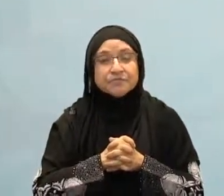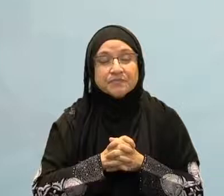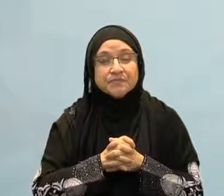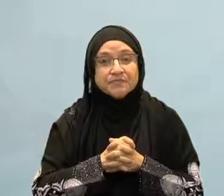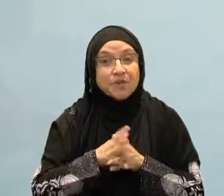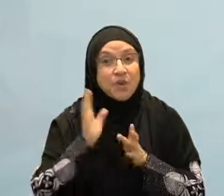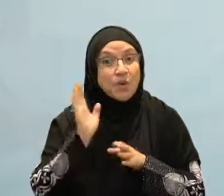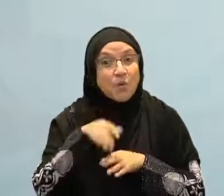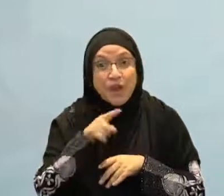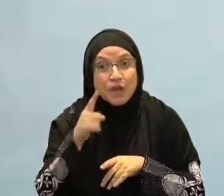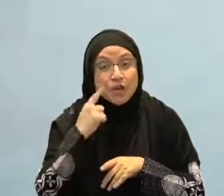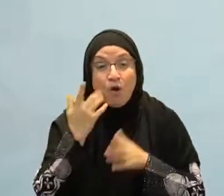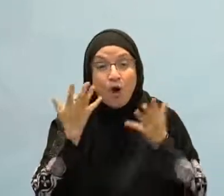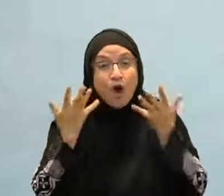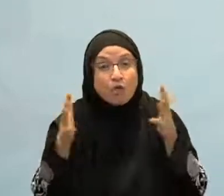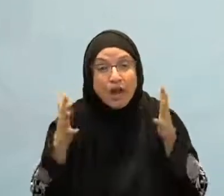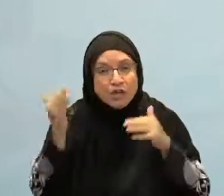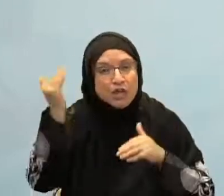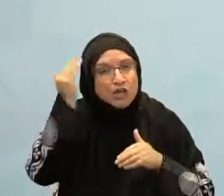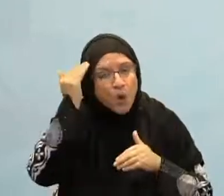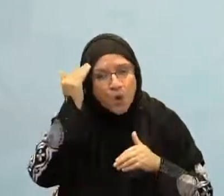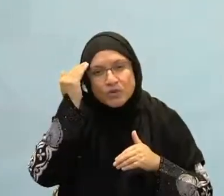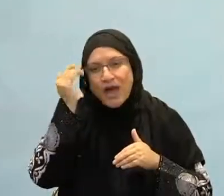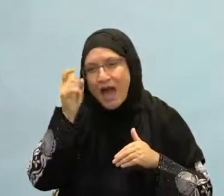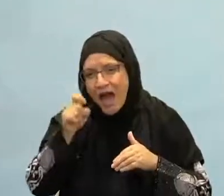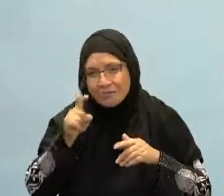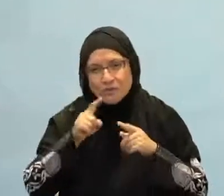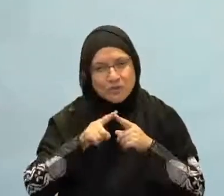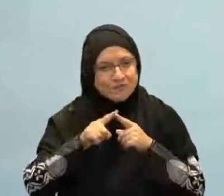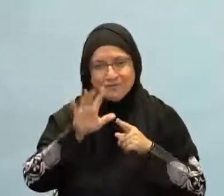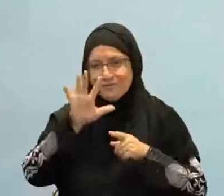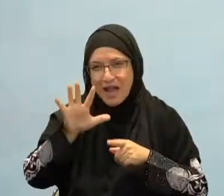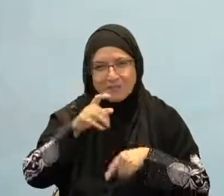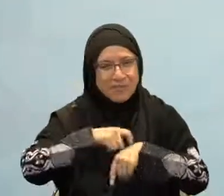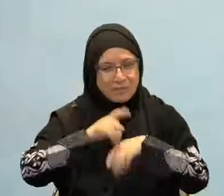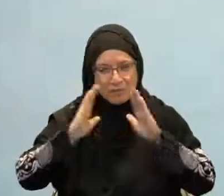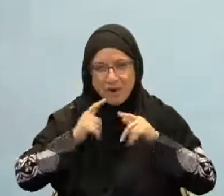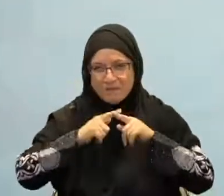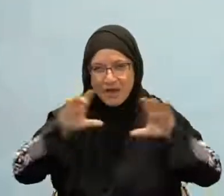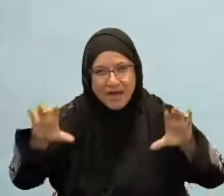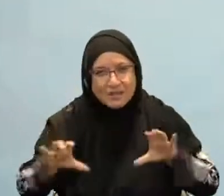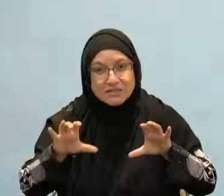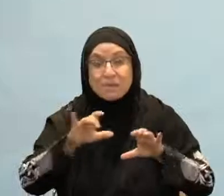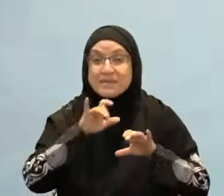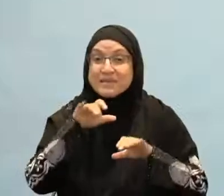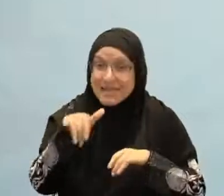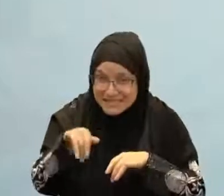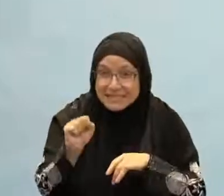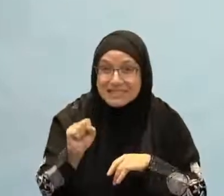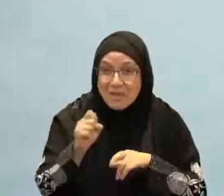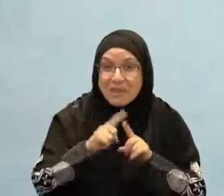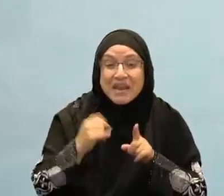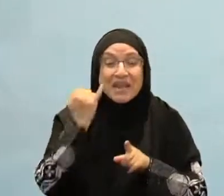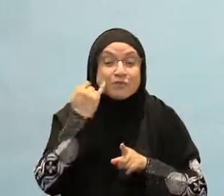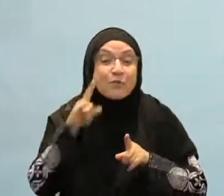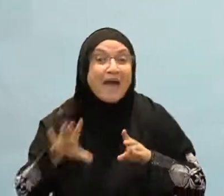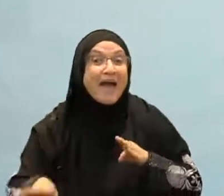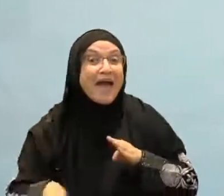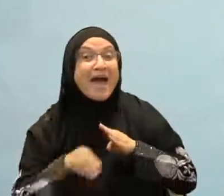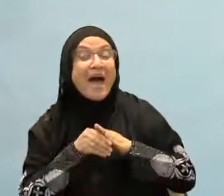because it was prescribed by your Lord. And so you read these studies about mindfulness meditation. 20 minutes a day.